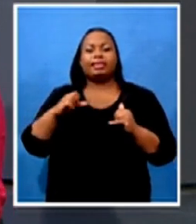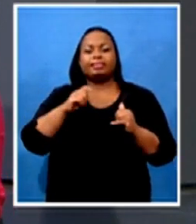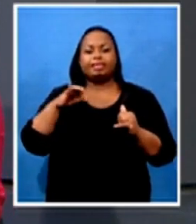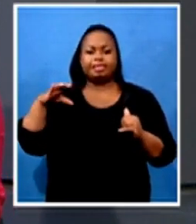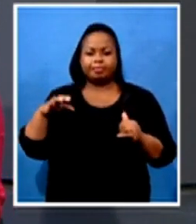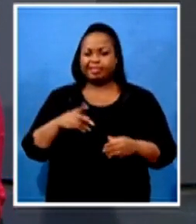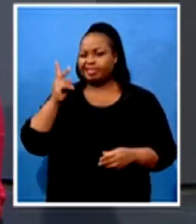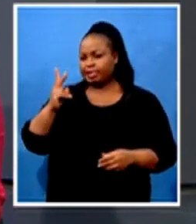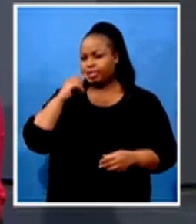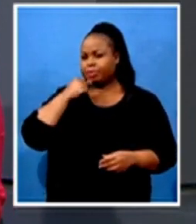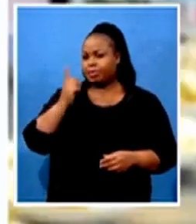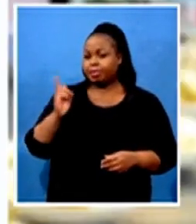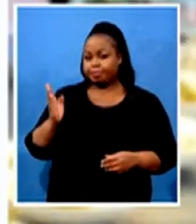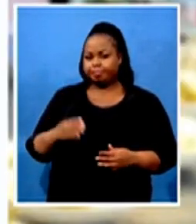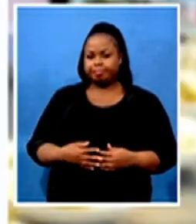that have come through.